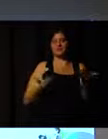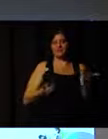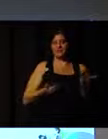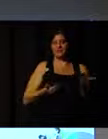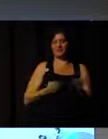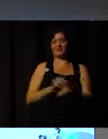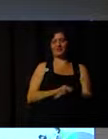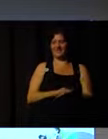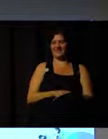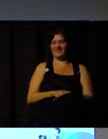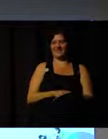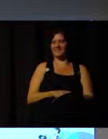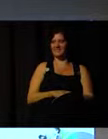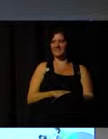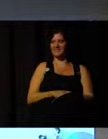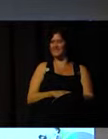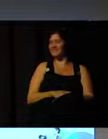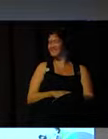young people.